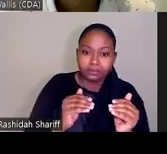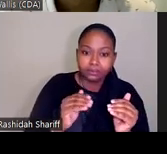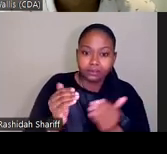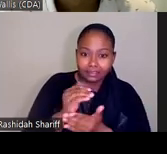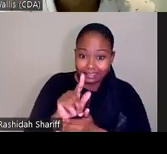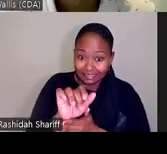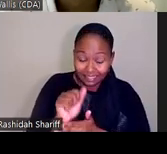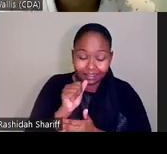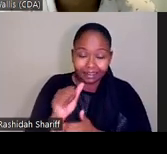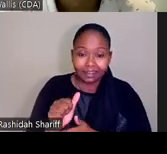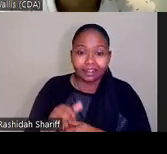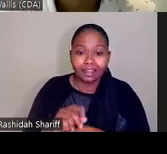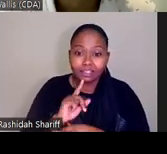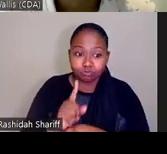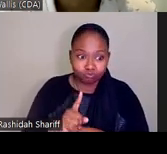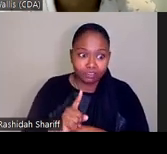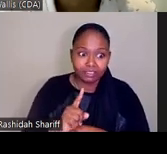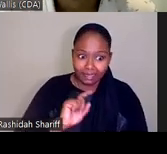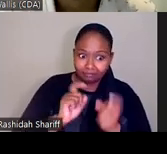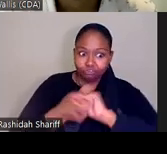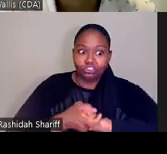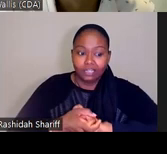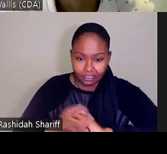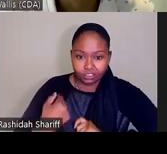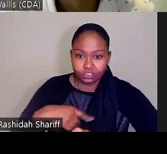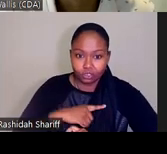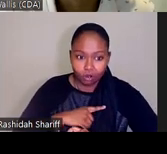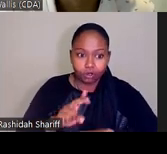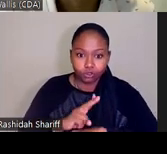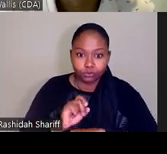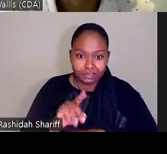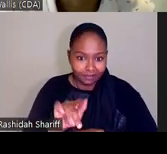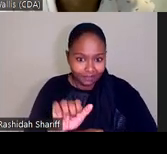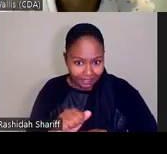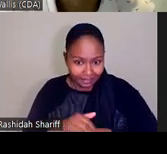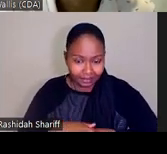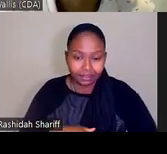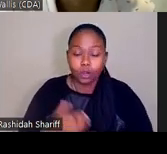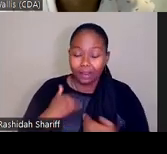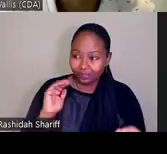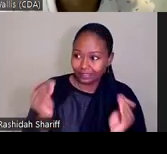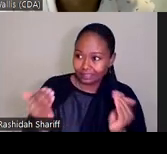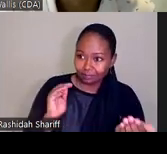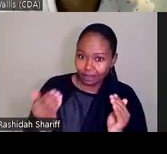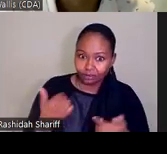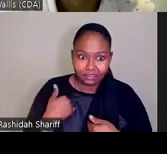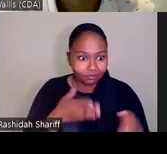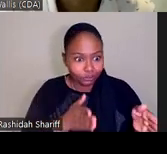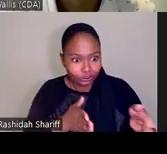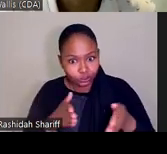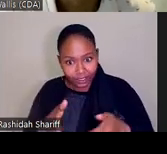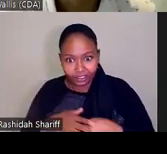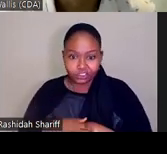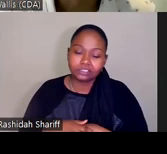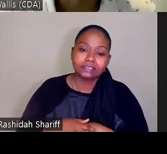these data. That's a game changer for us in terms of how we can use these data. Because we'll be able to make comparisons across NPA goals and strategies. We'll be able to